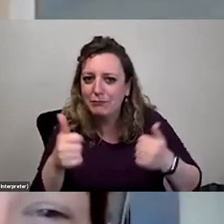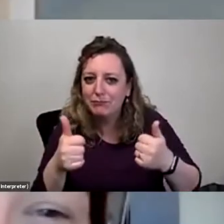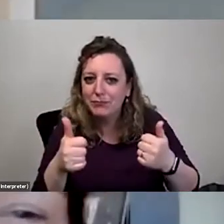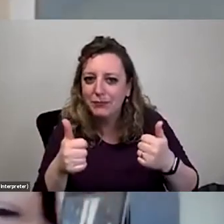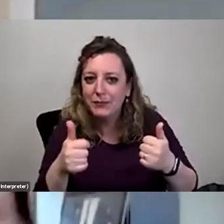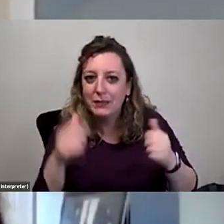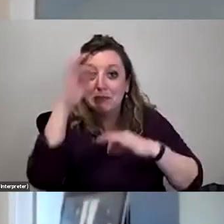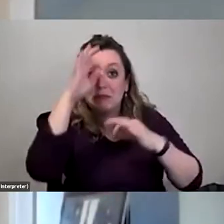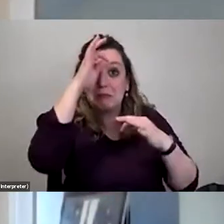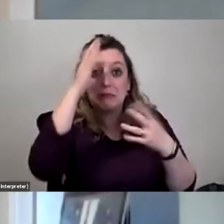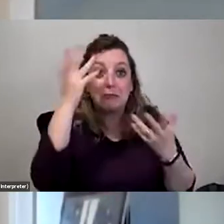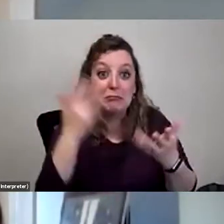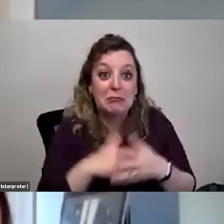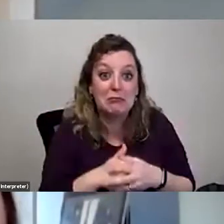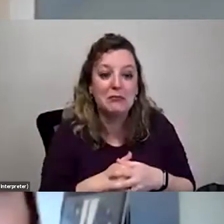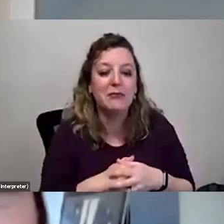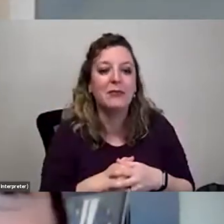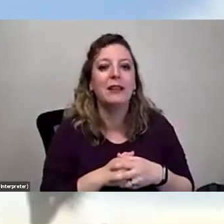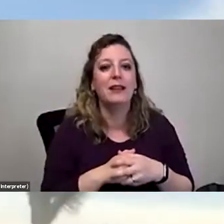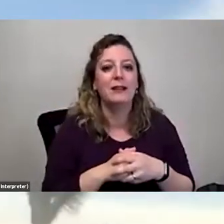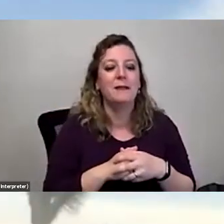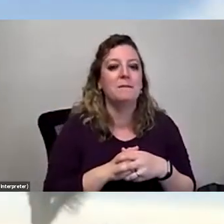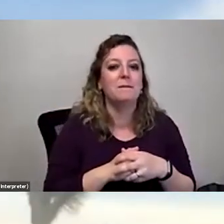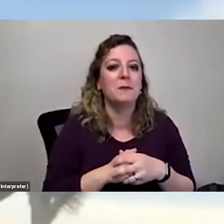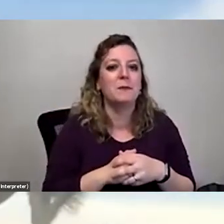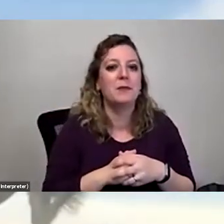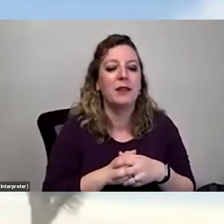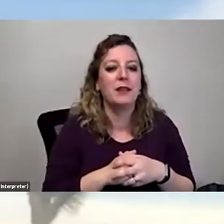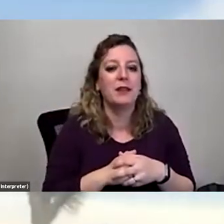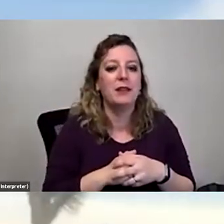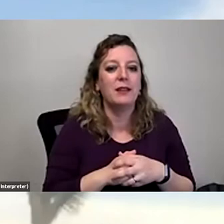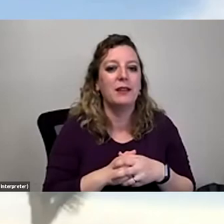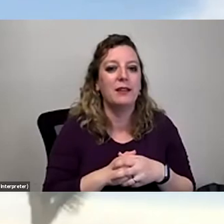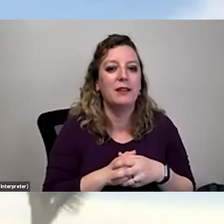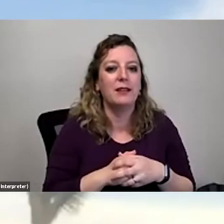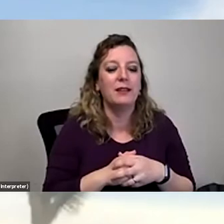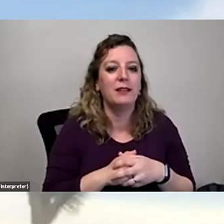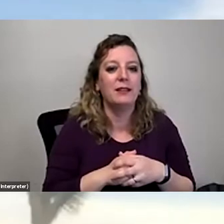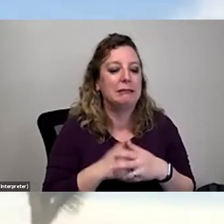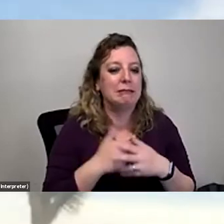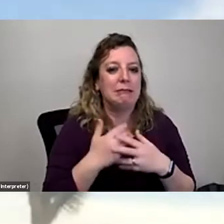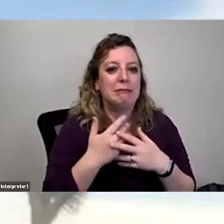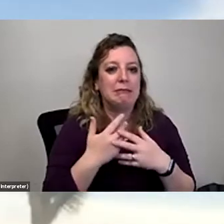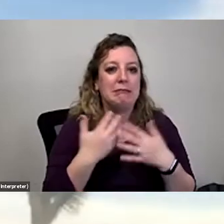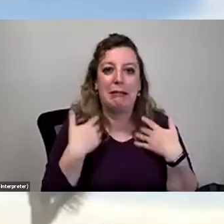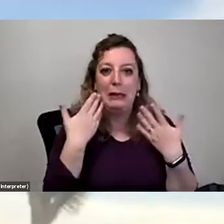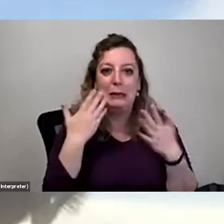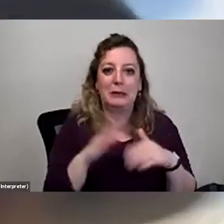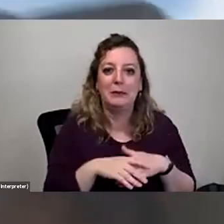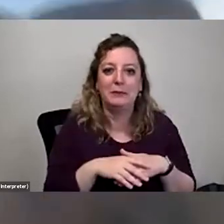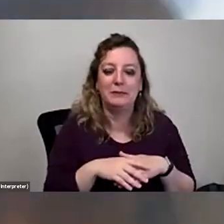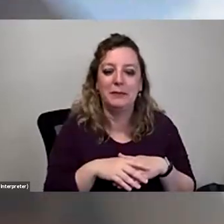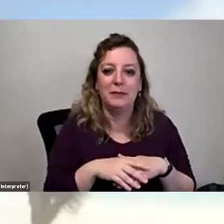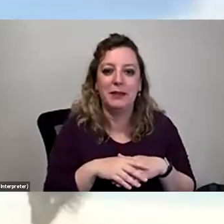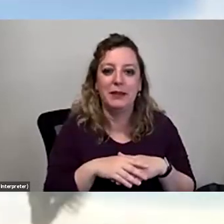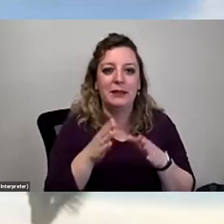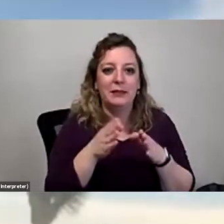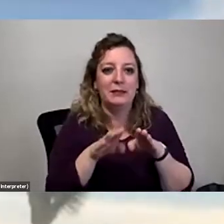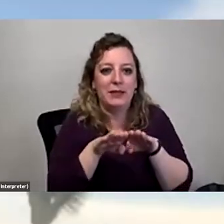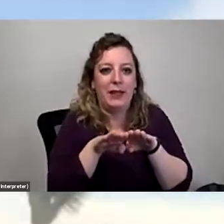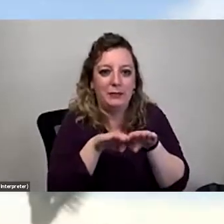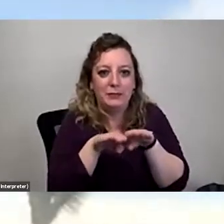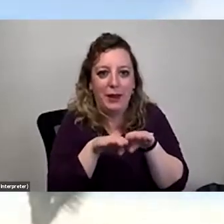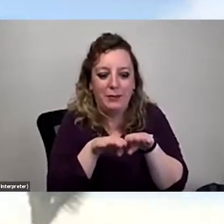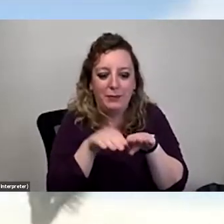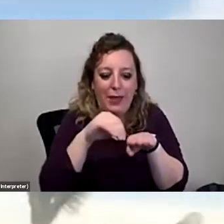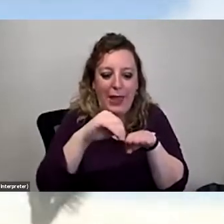We don't know. Okay. Well, it's like a real big toss up because I know. Oh, you just jump from one to the other. You're